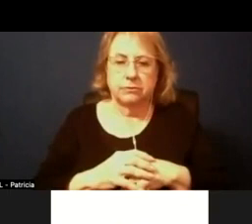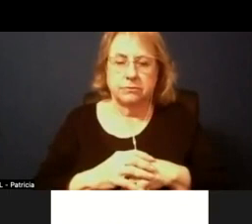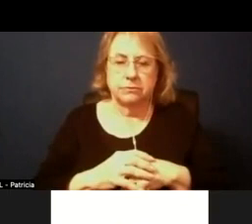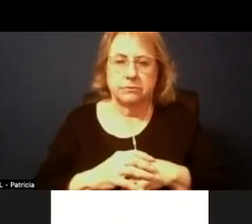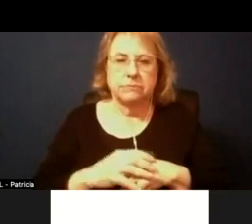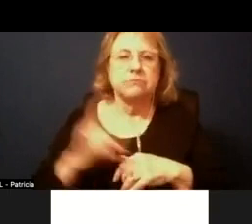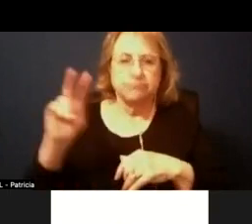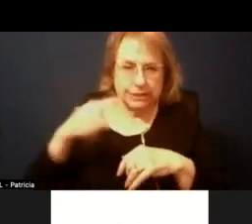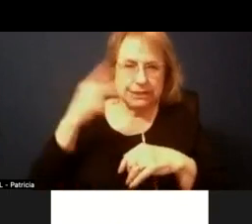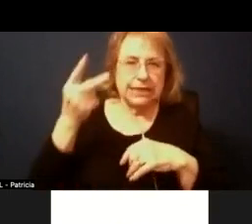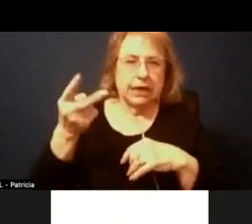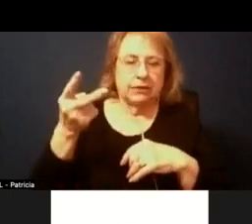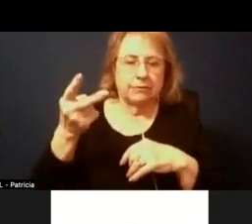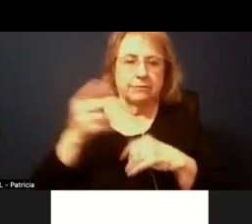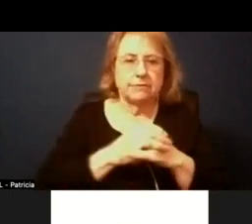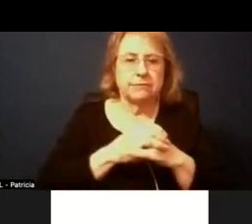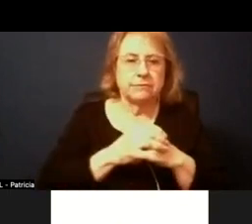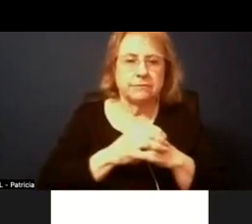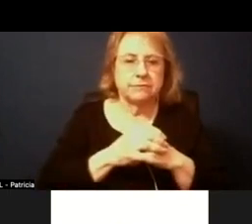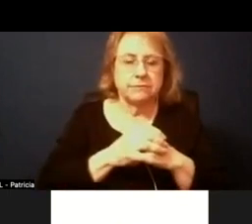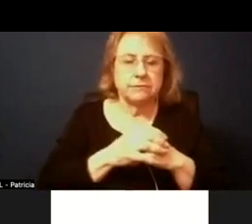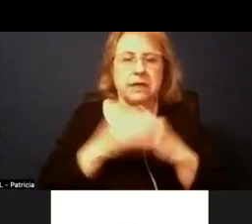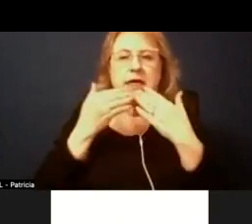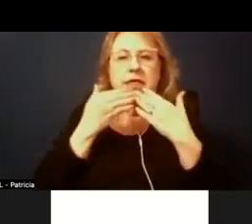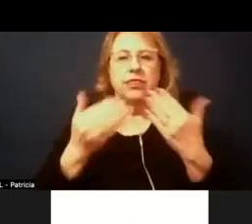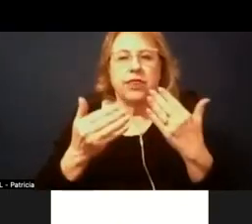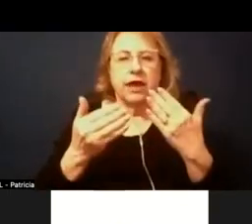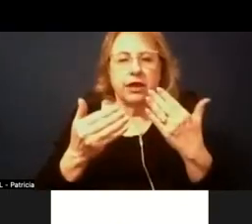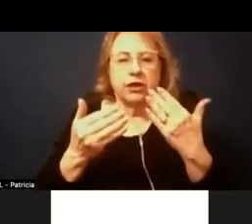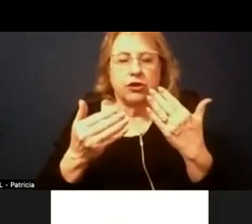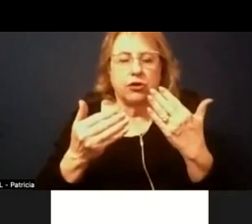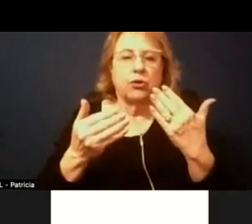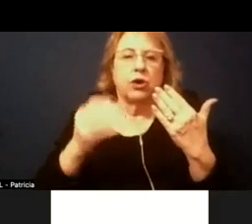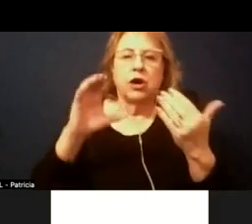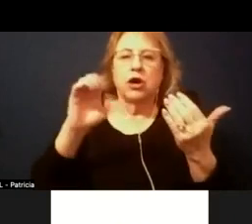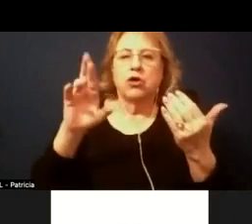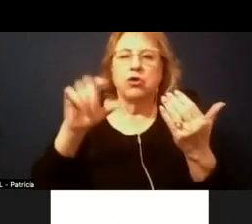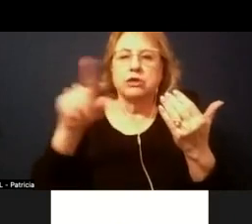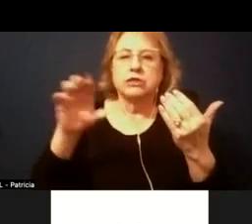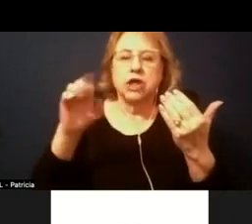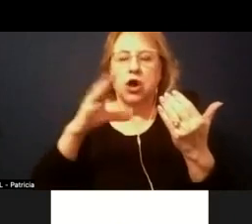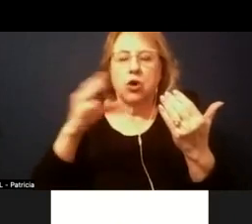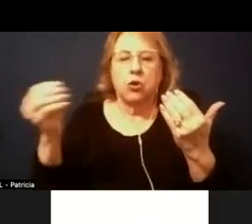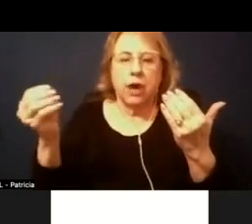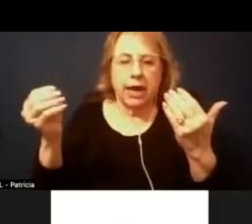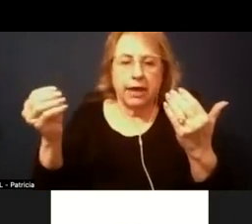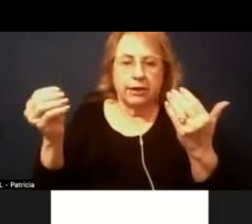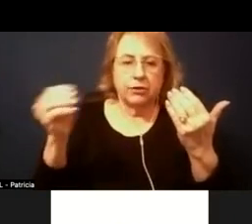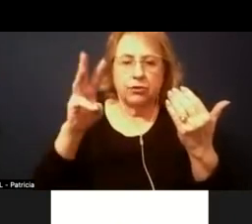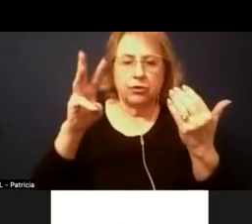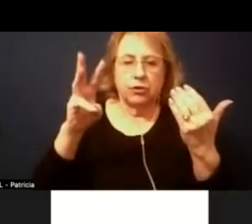a second thank you trustee corzo for the motion and trustee chin for the second we'll go to roll call trustee